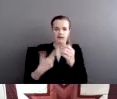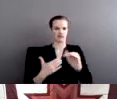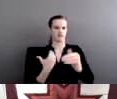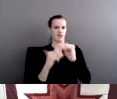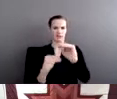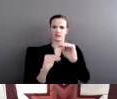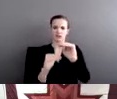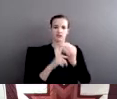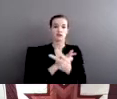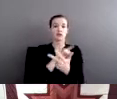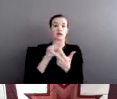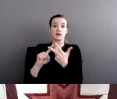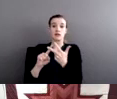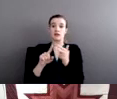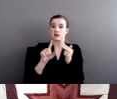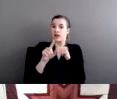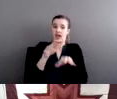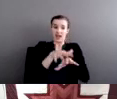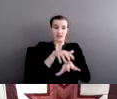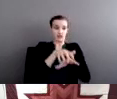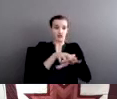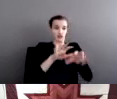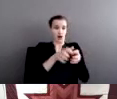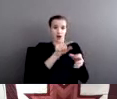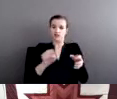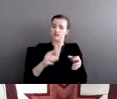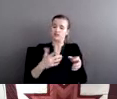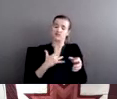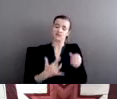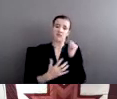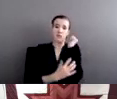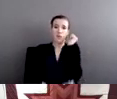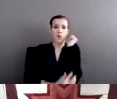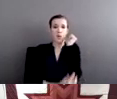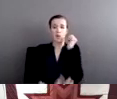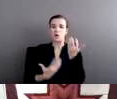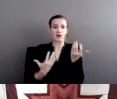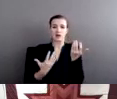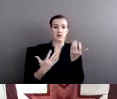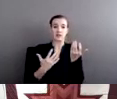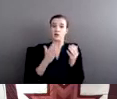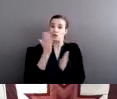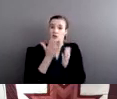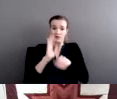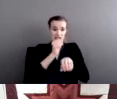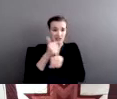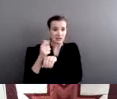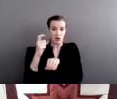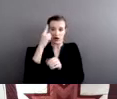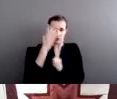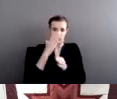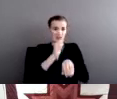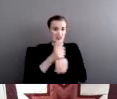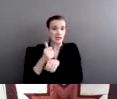nations struggle with providing basic governmental services due to poverty. There are certainly exceptions to that.